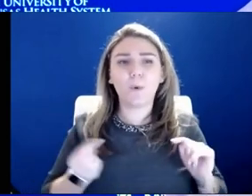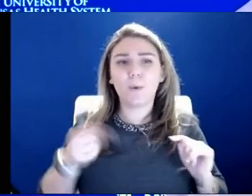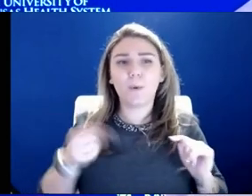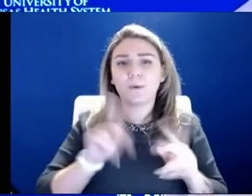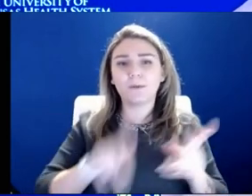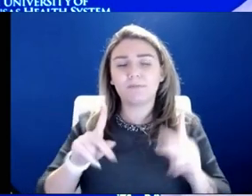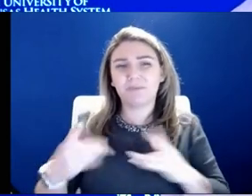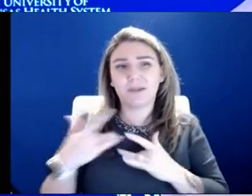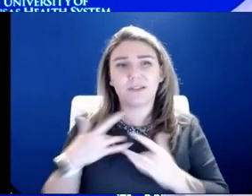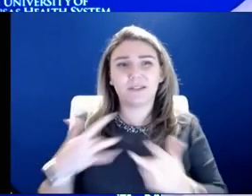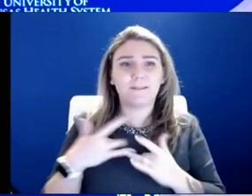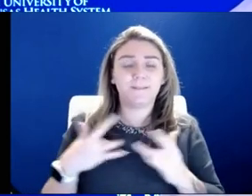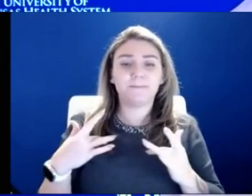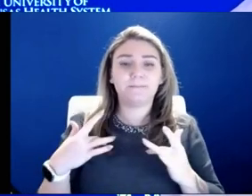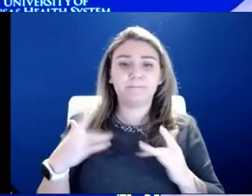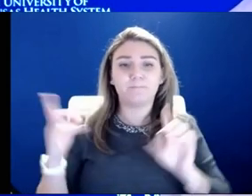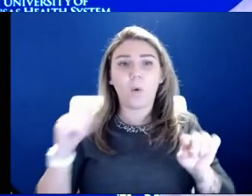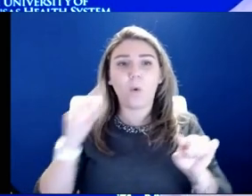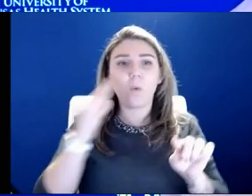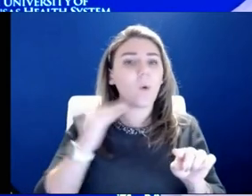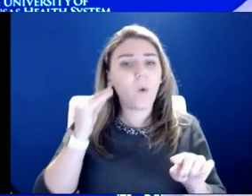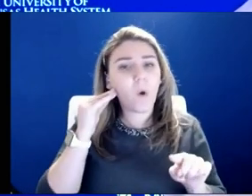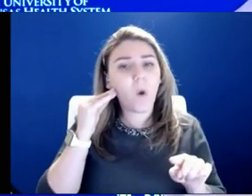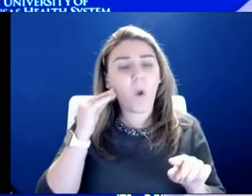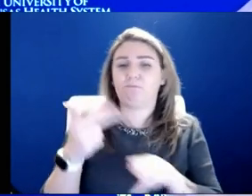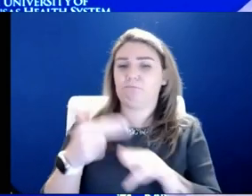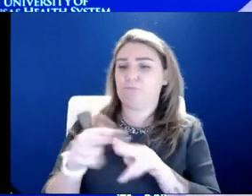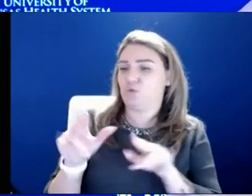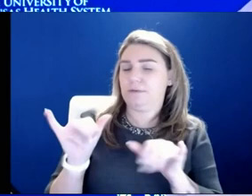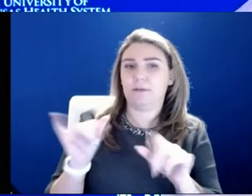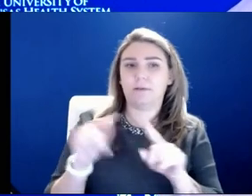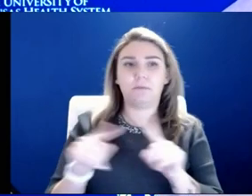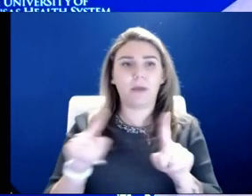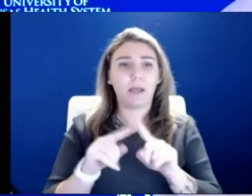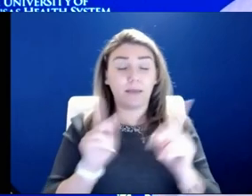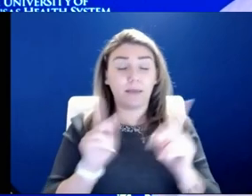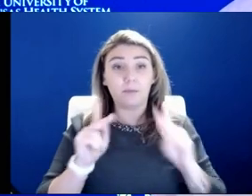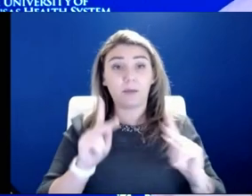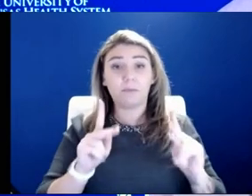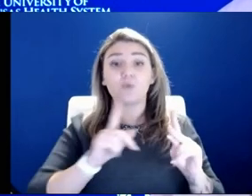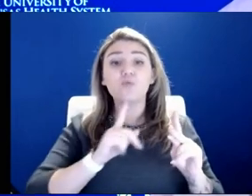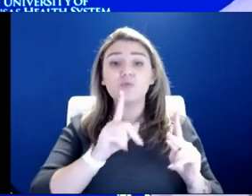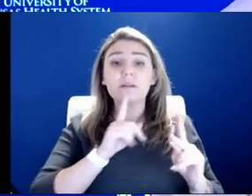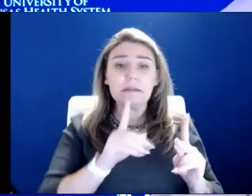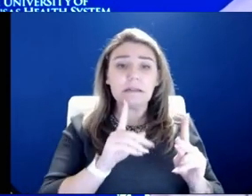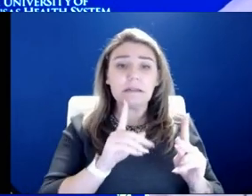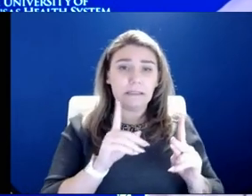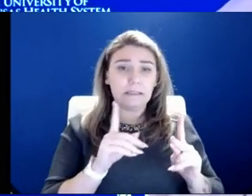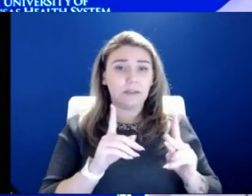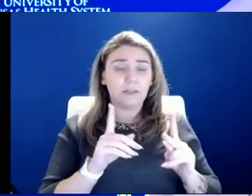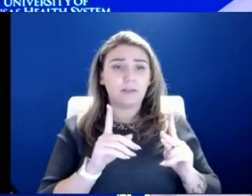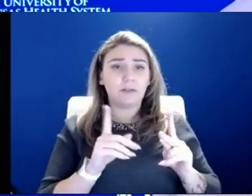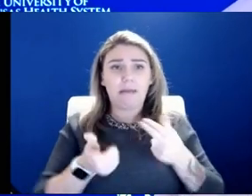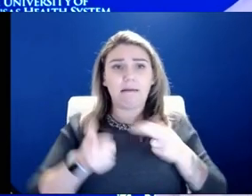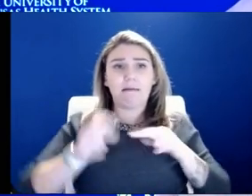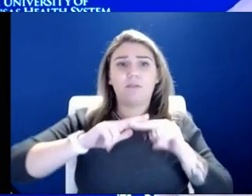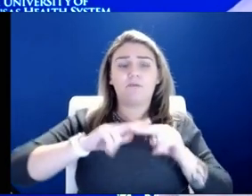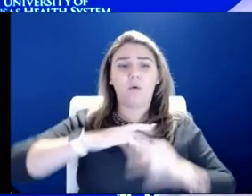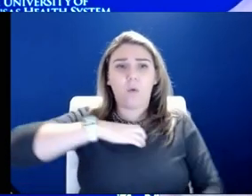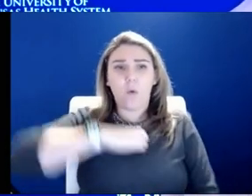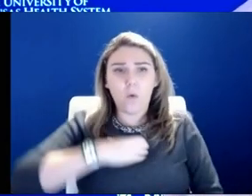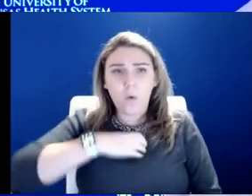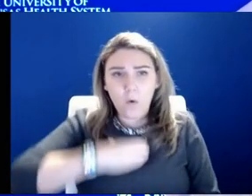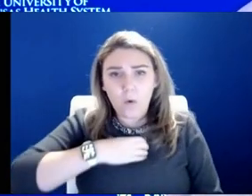home. They have that shorter length of stay, but it's really those people then that start having that increased cough, that increased